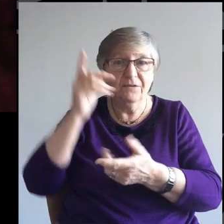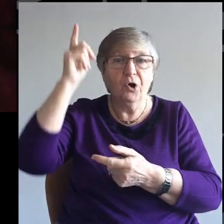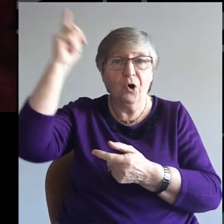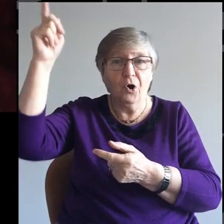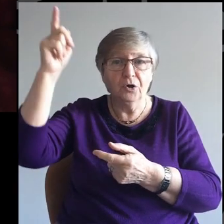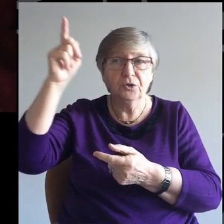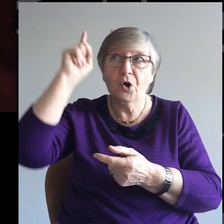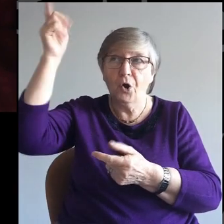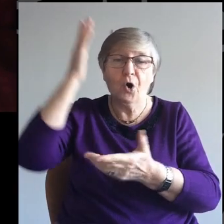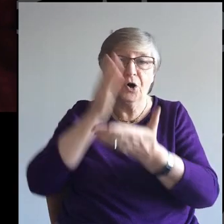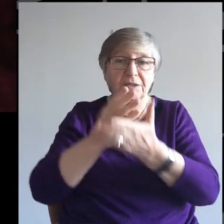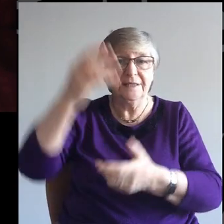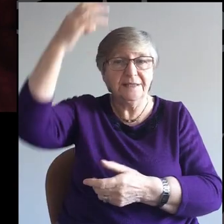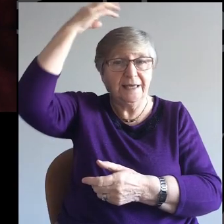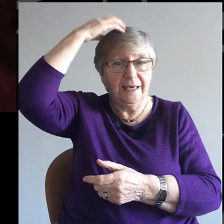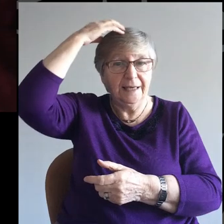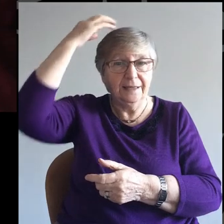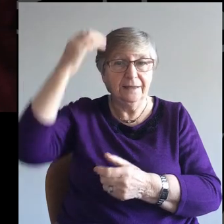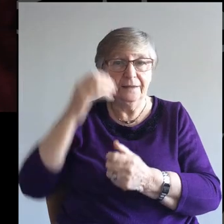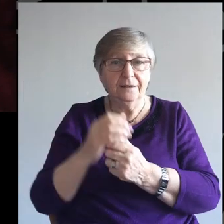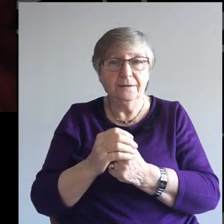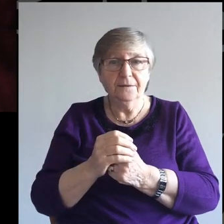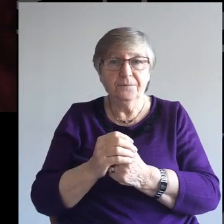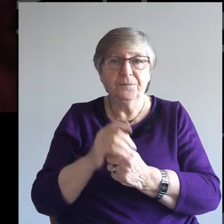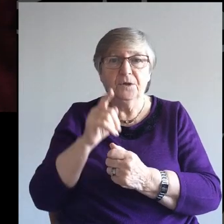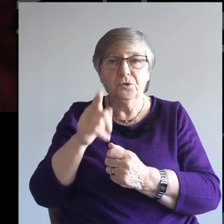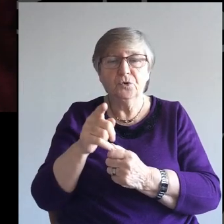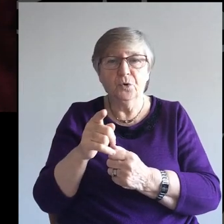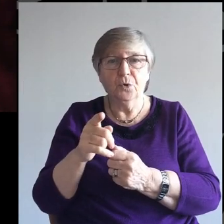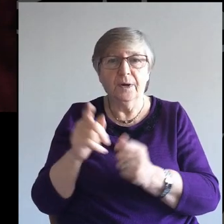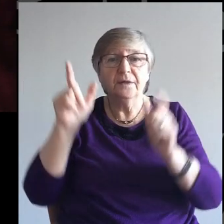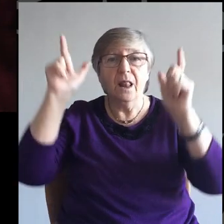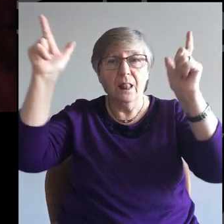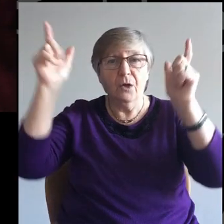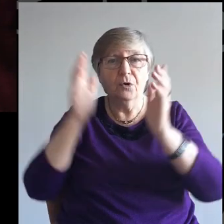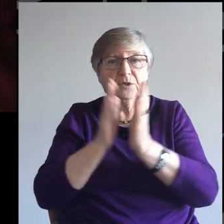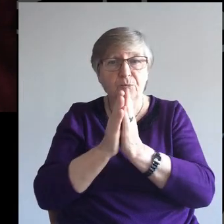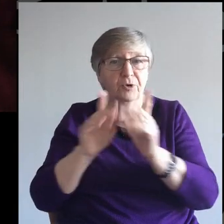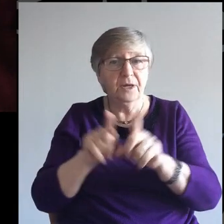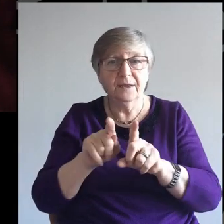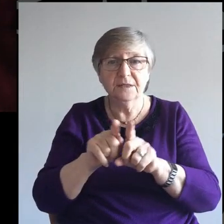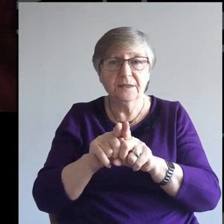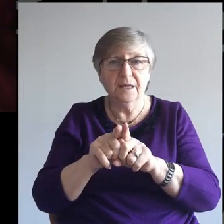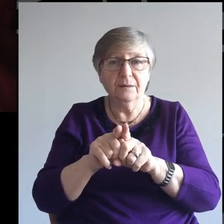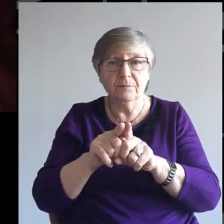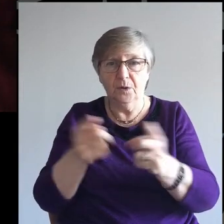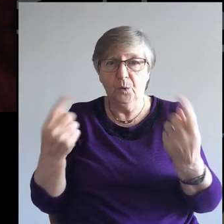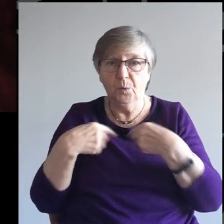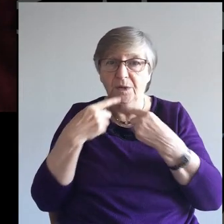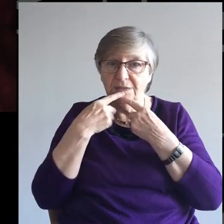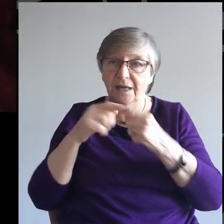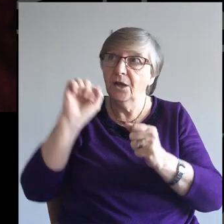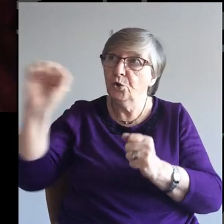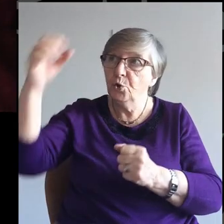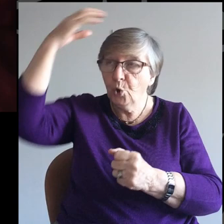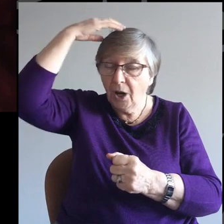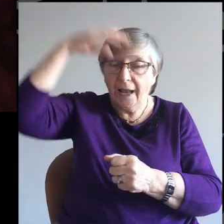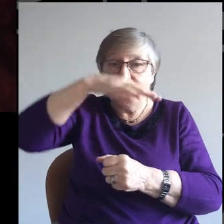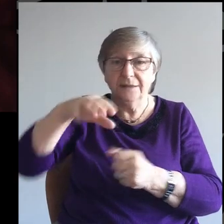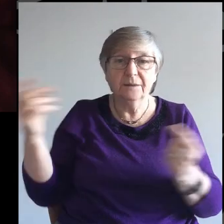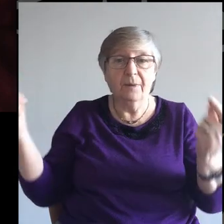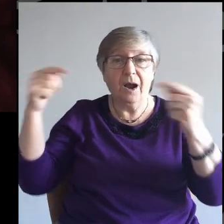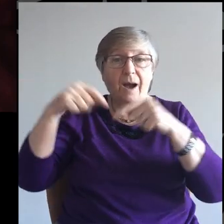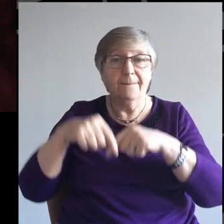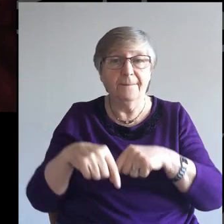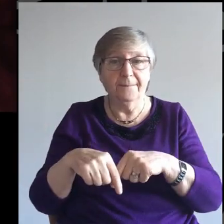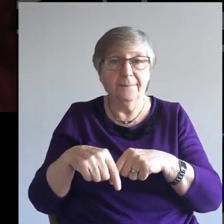as king. Hence, it's used in the Lord's prayer, when we pray, your kingdom come,